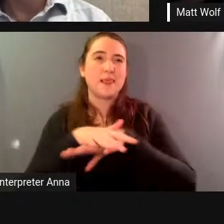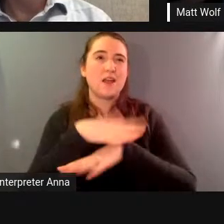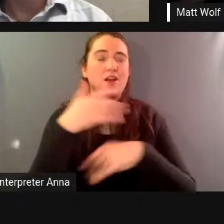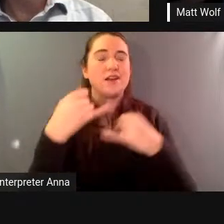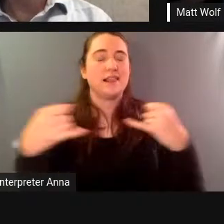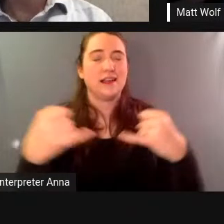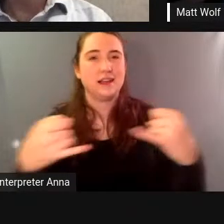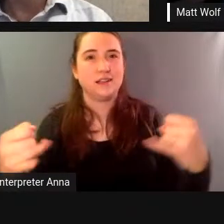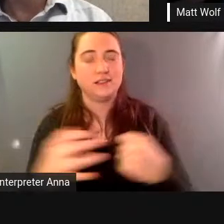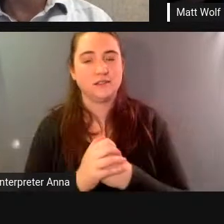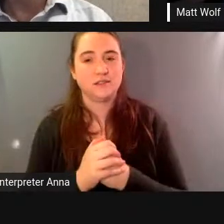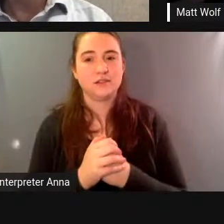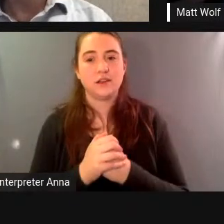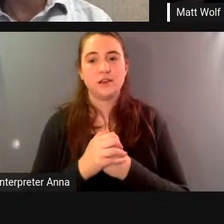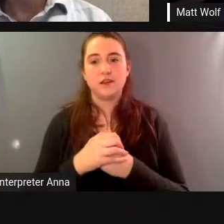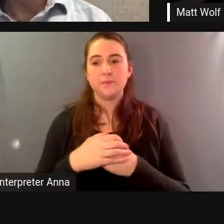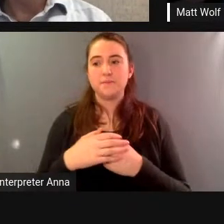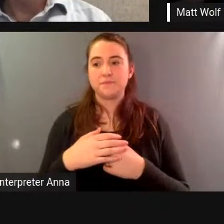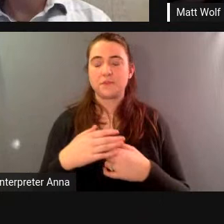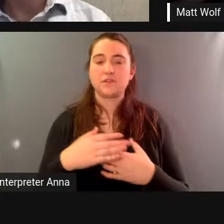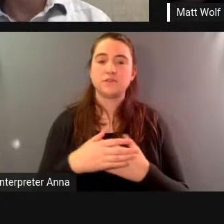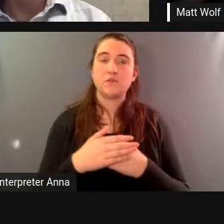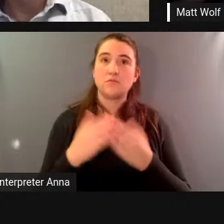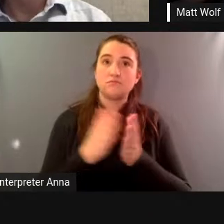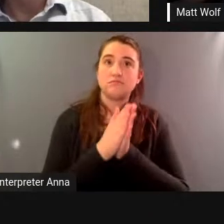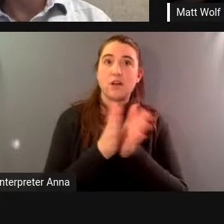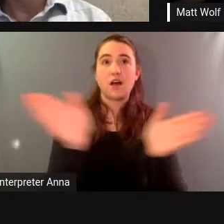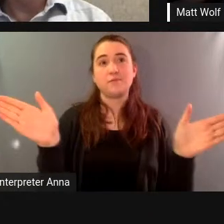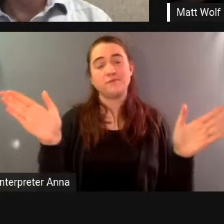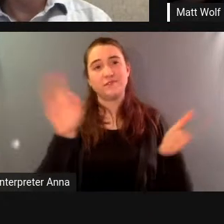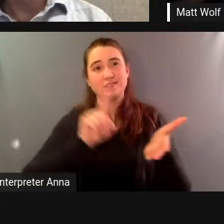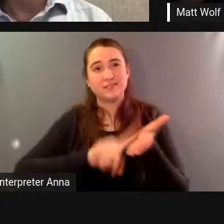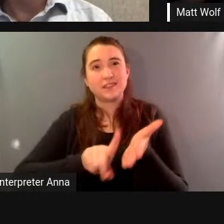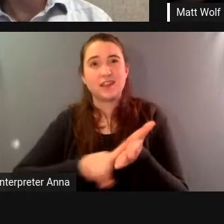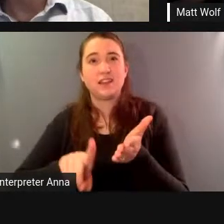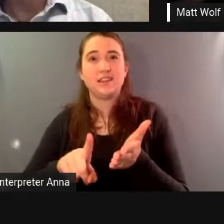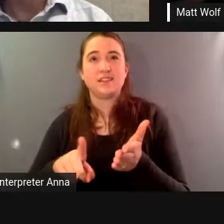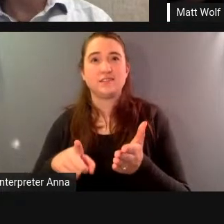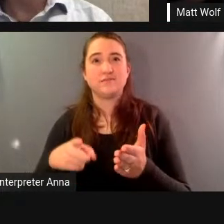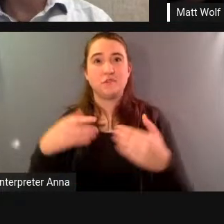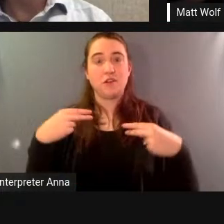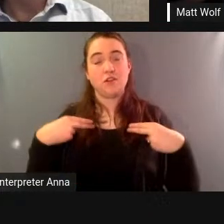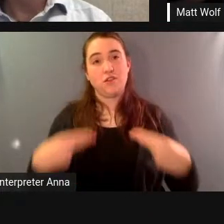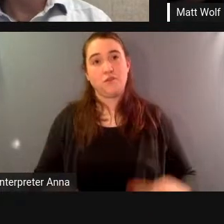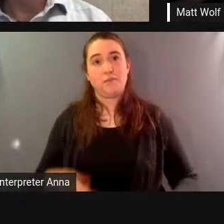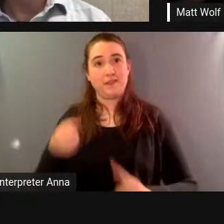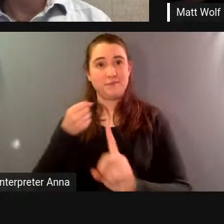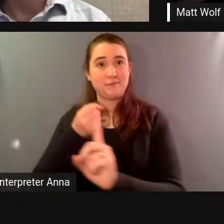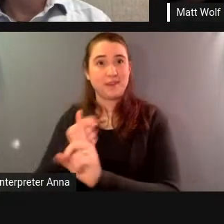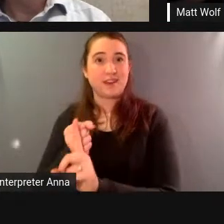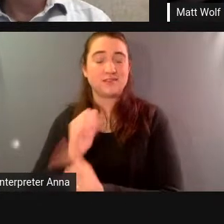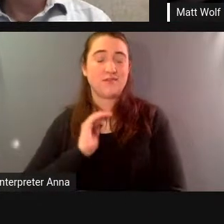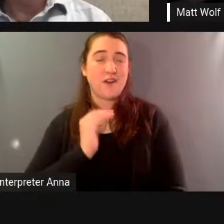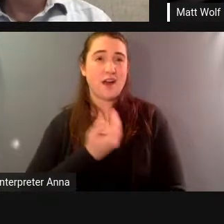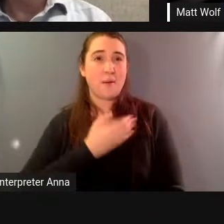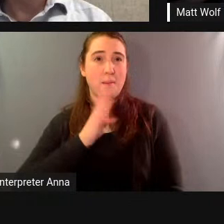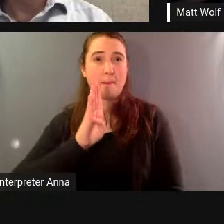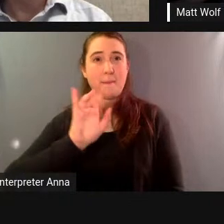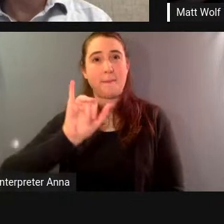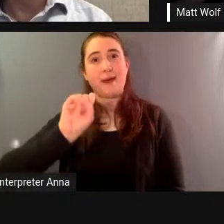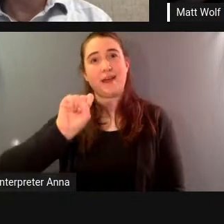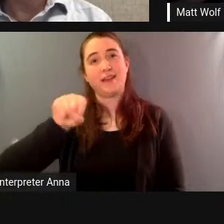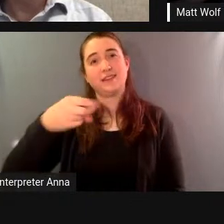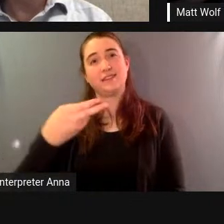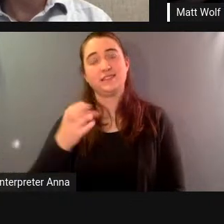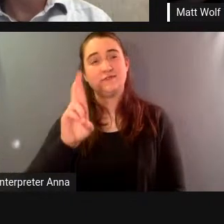and obviously studying the human impact on our biosphere they're like not only front page news but world